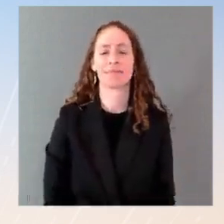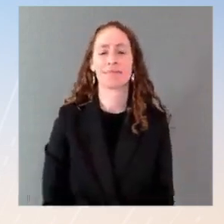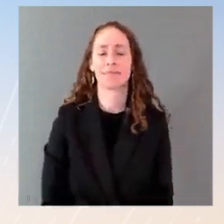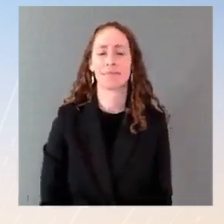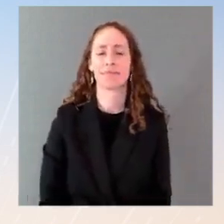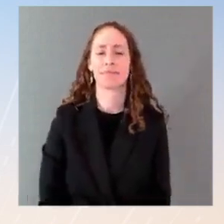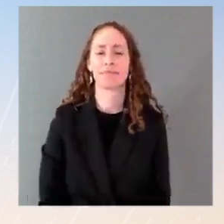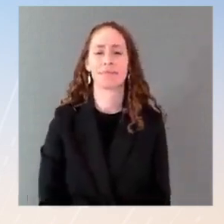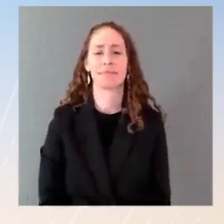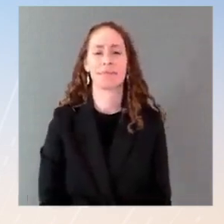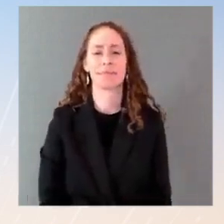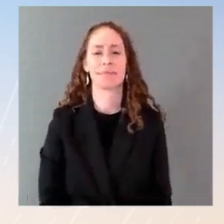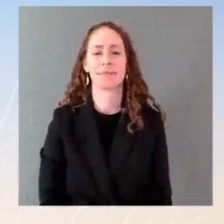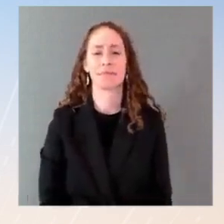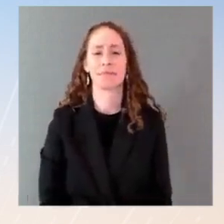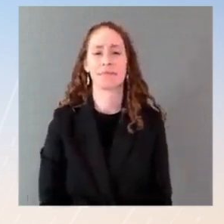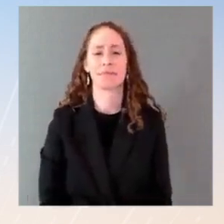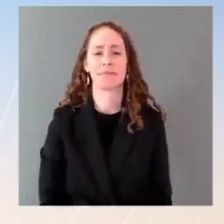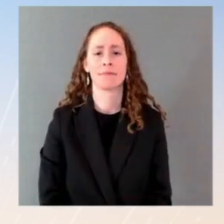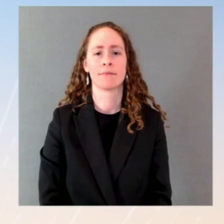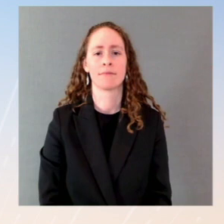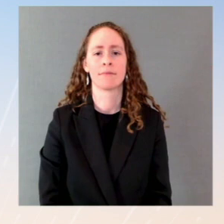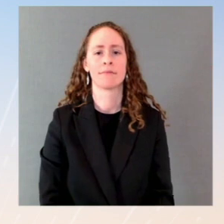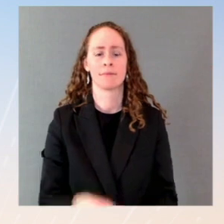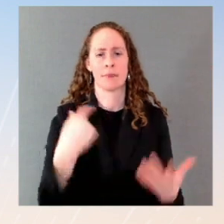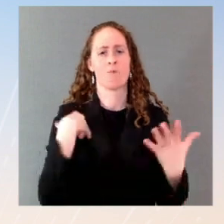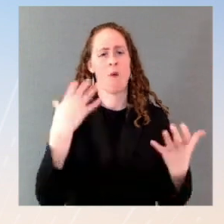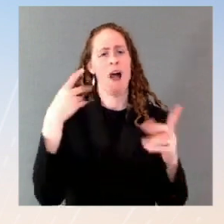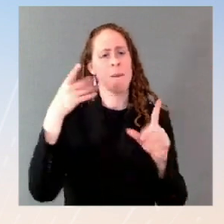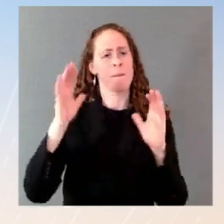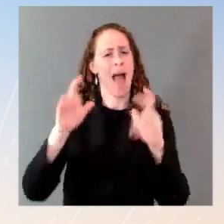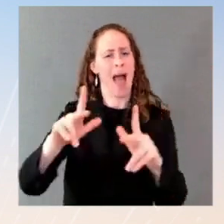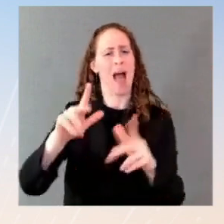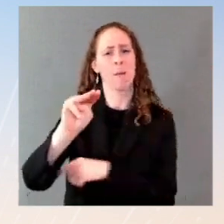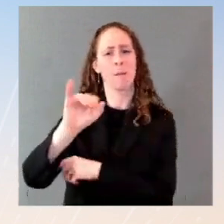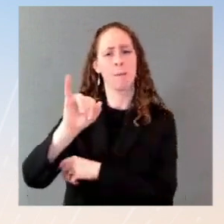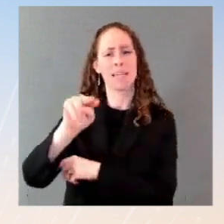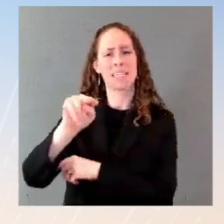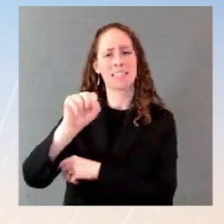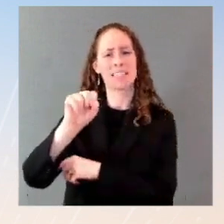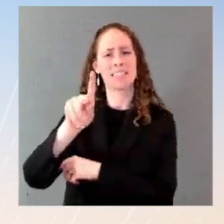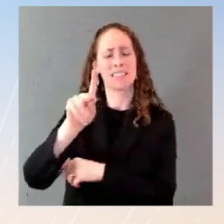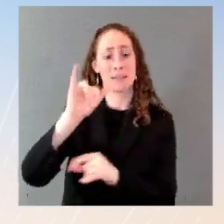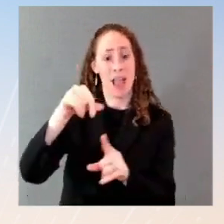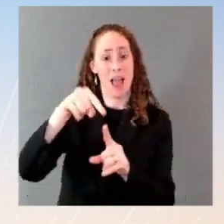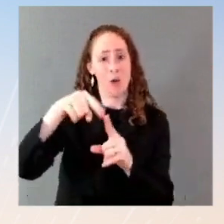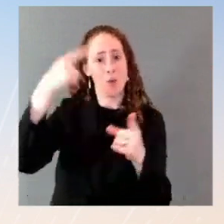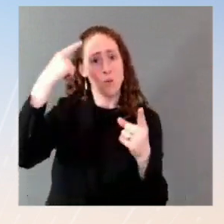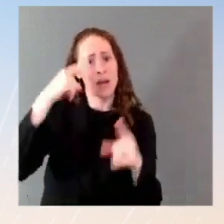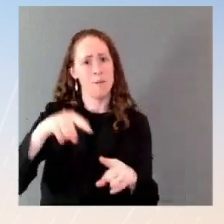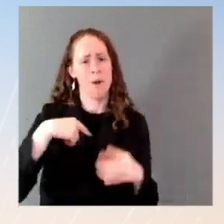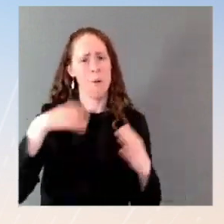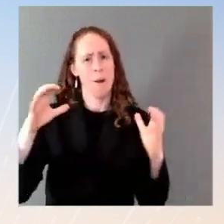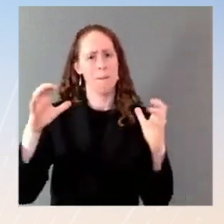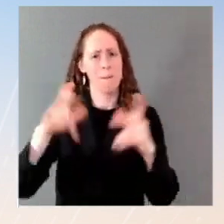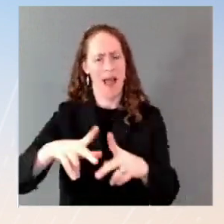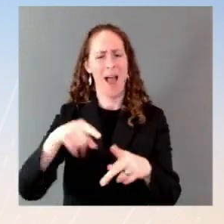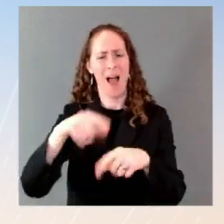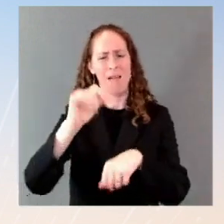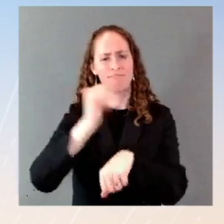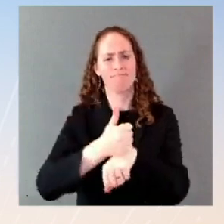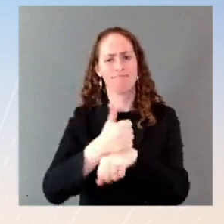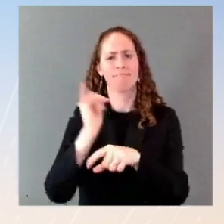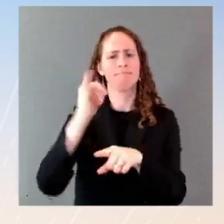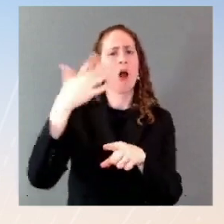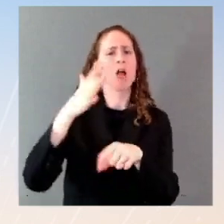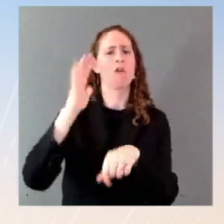the process forward. As I said before, the discussion between President Biden and President Putin was direct and straightforward. There was a lot